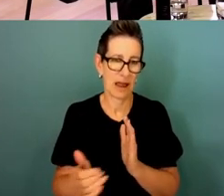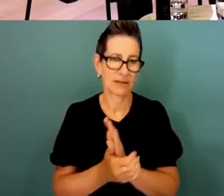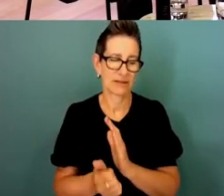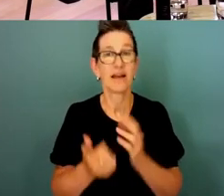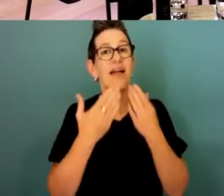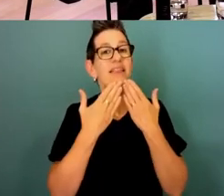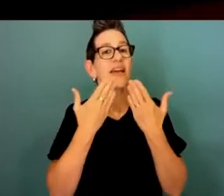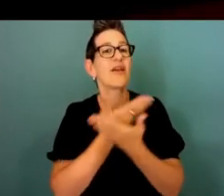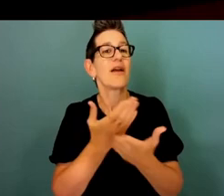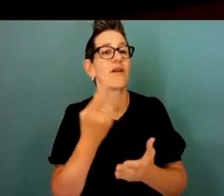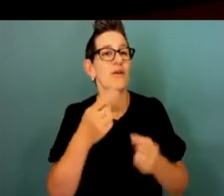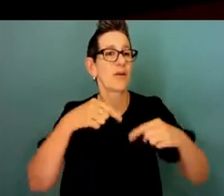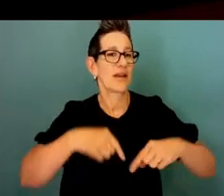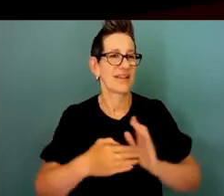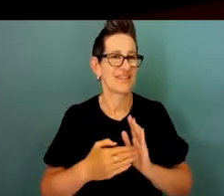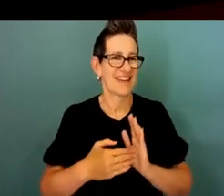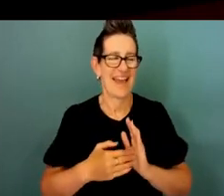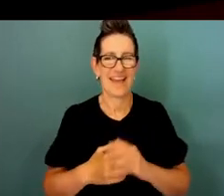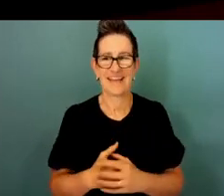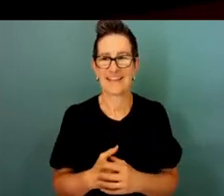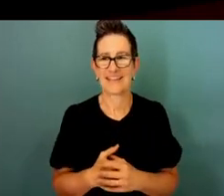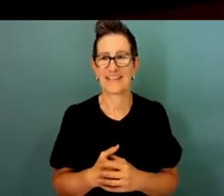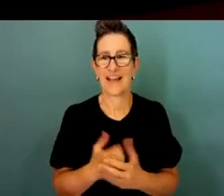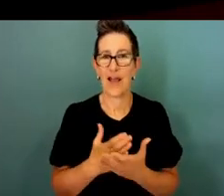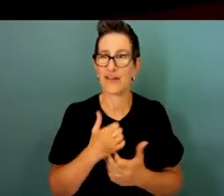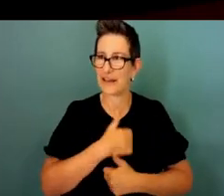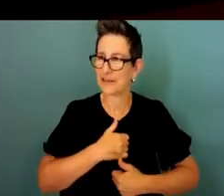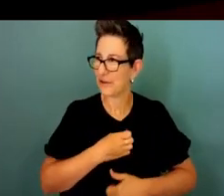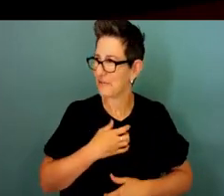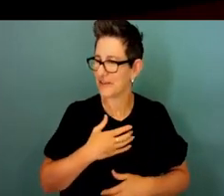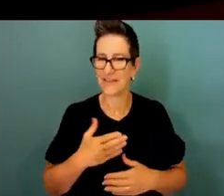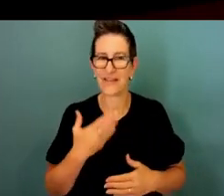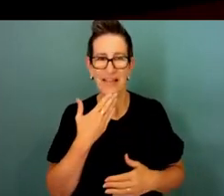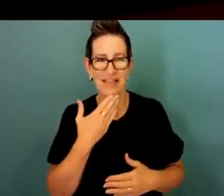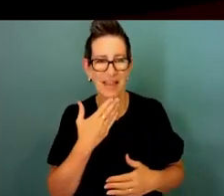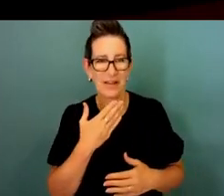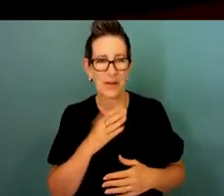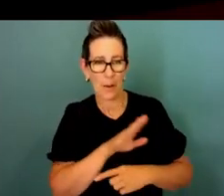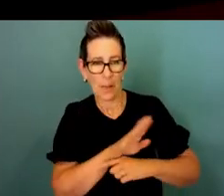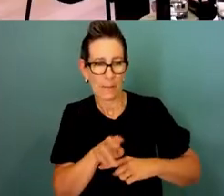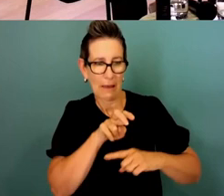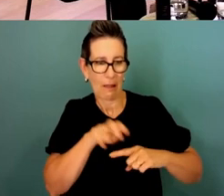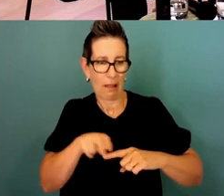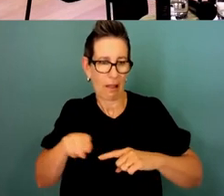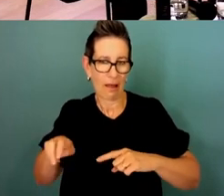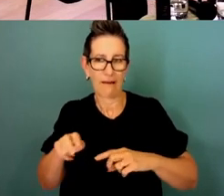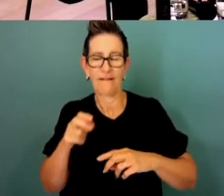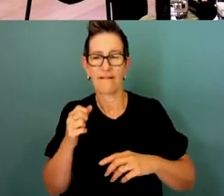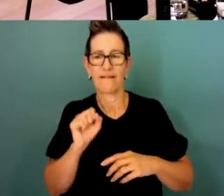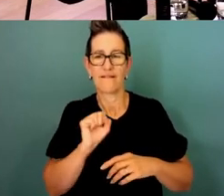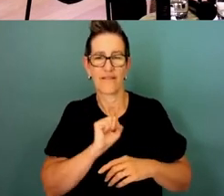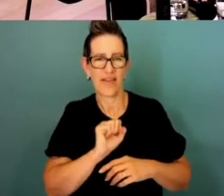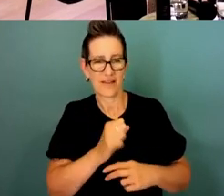everybody who participated in today's session I really enjoyed myself I thank my fellow panellists for their insights